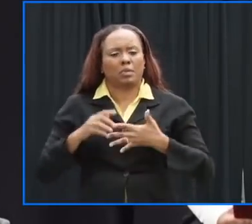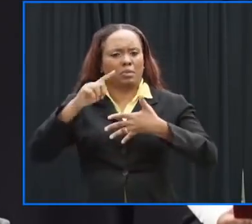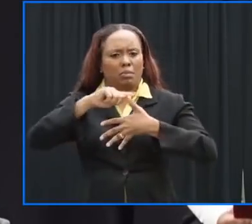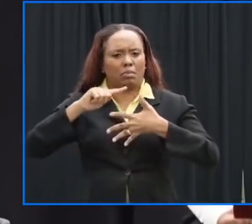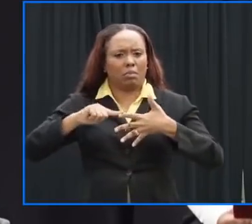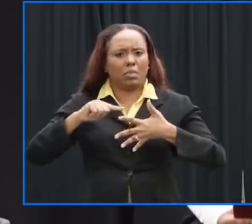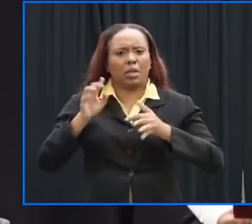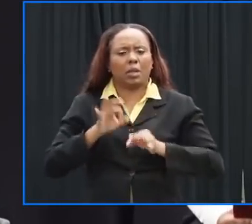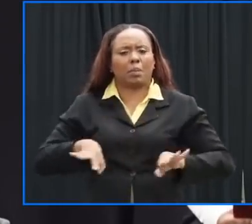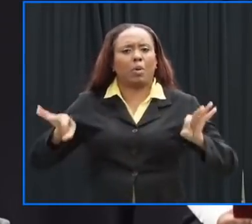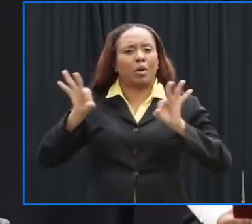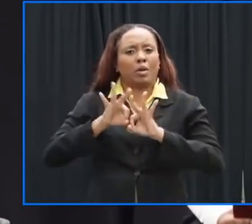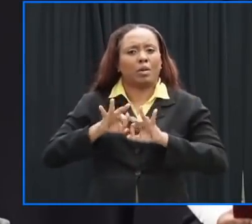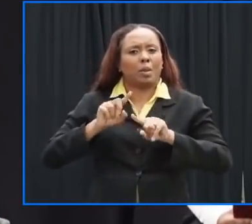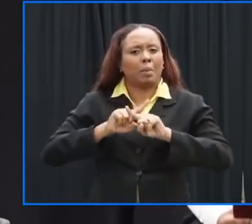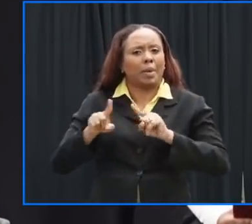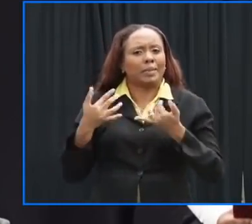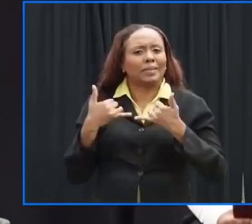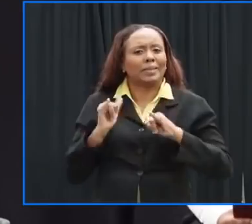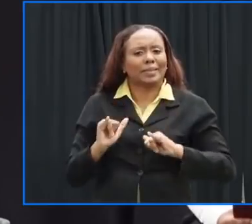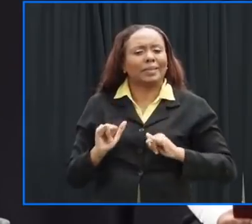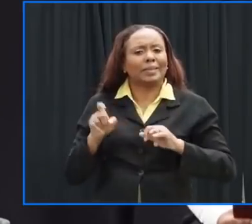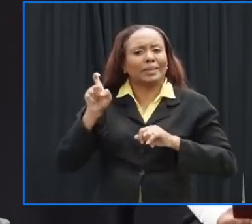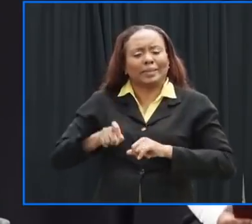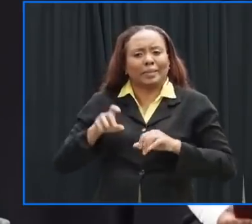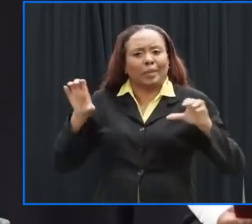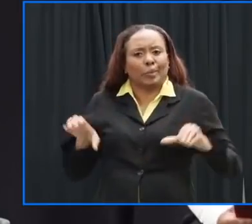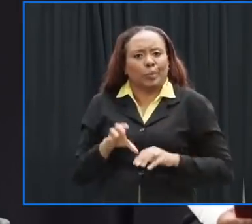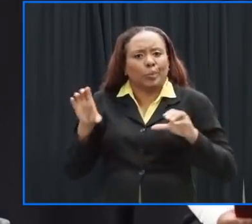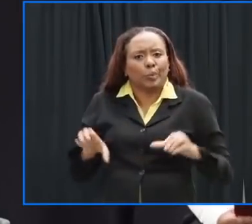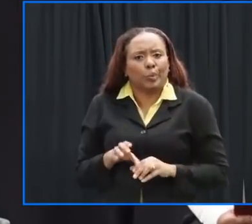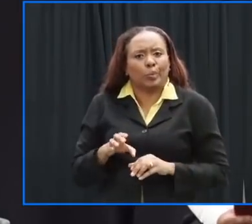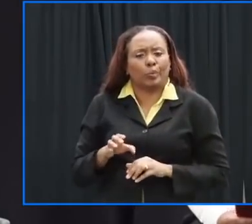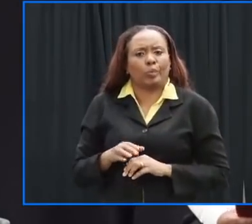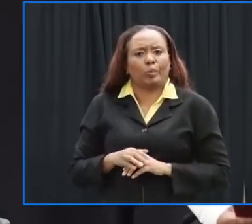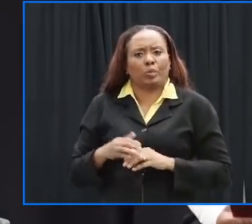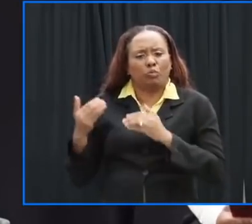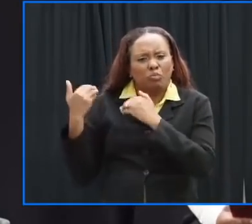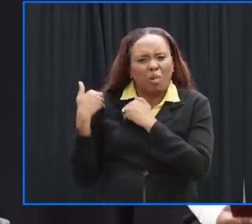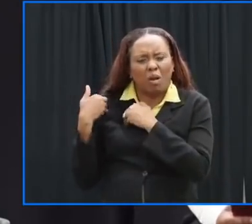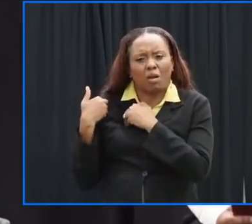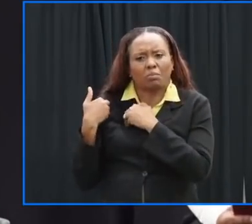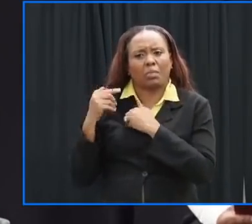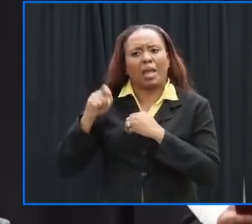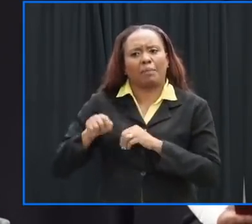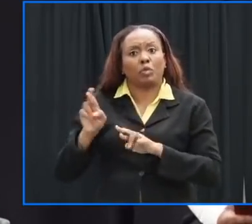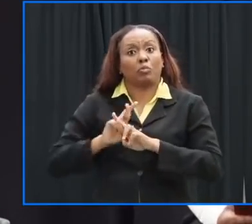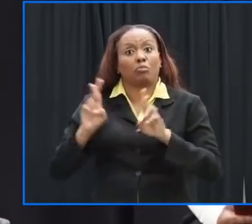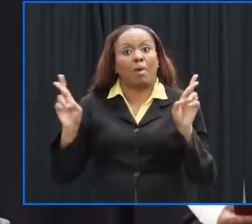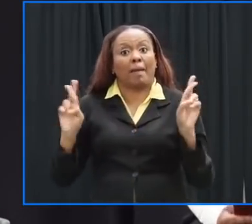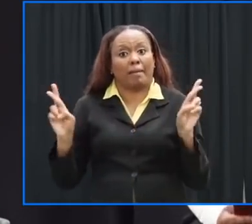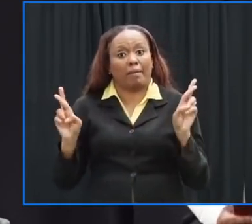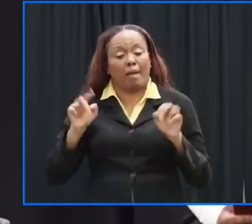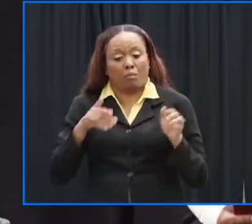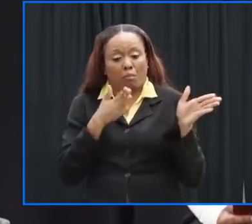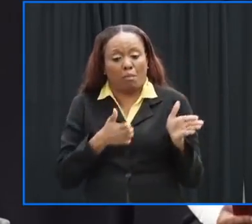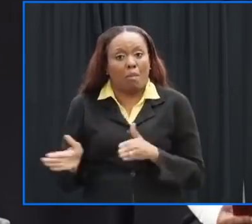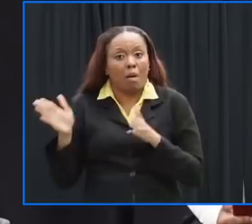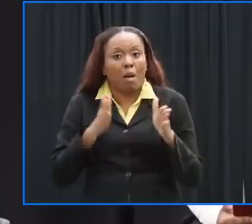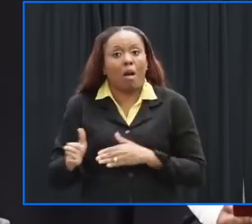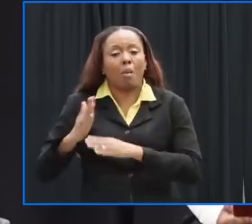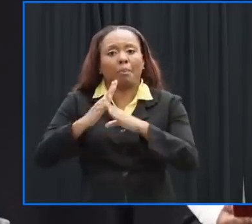stage still does not remove from us the obligation of getting ready of protecting